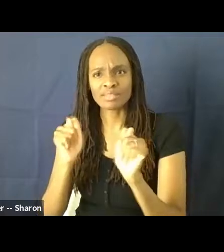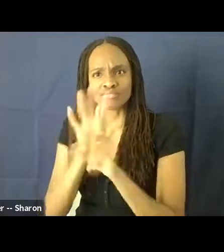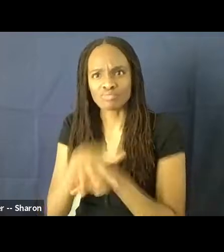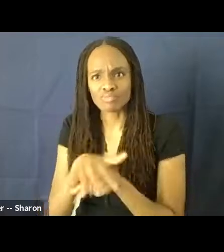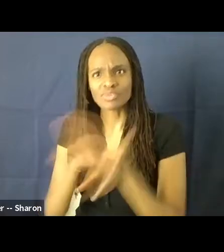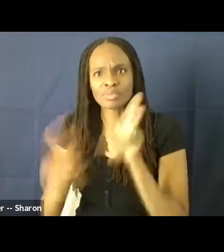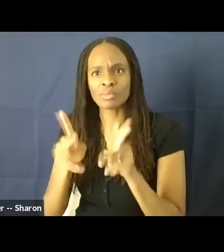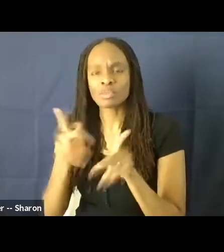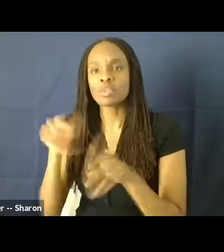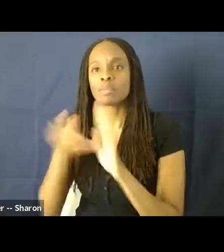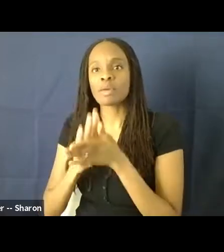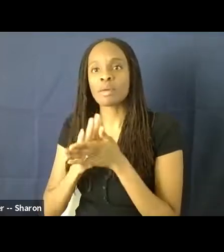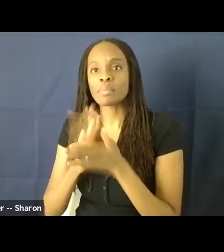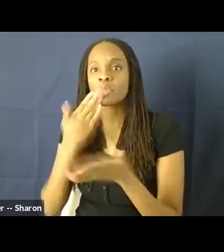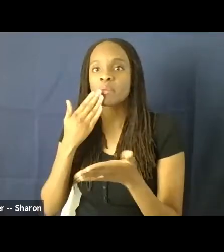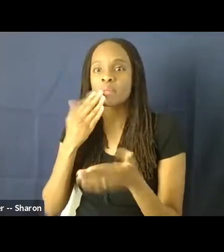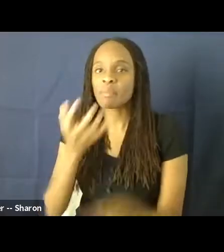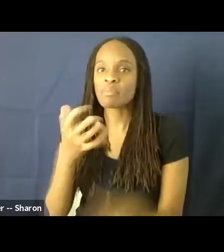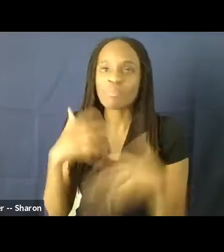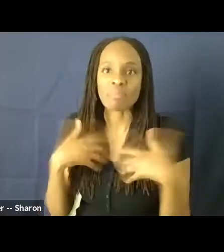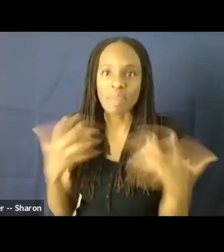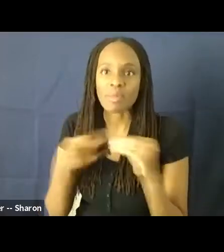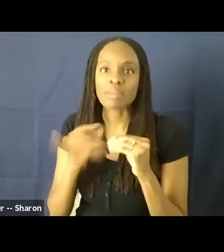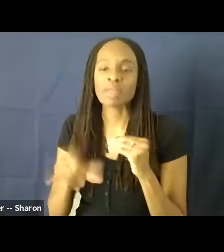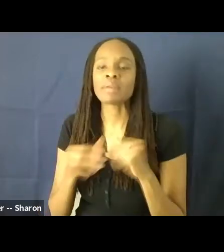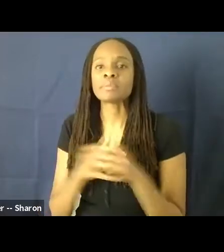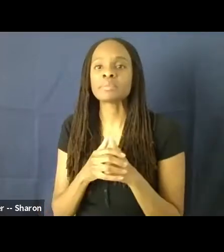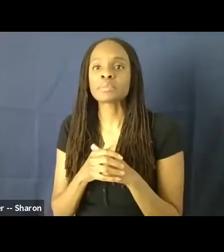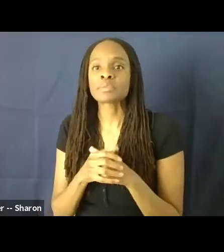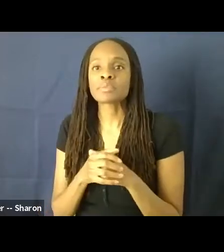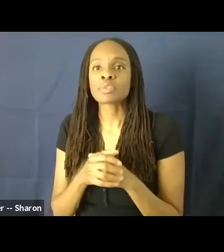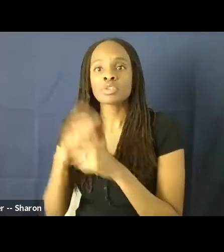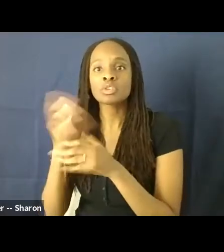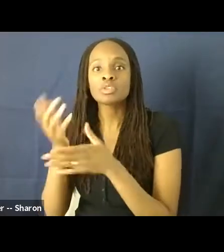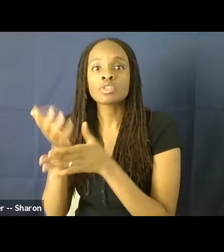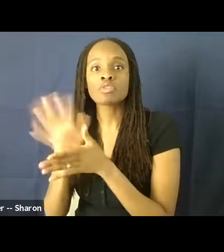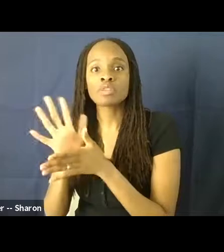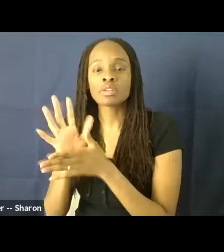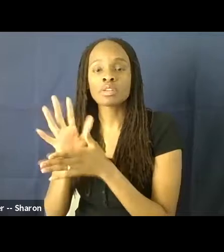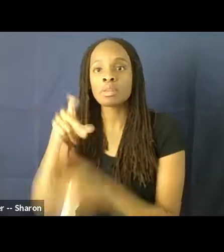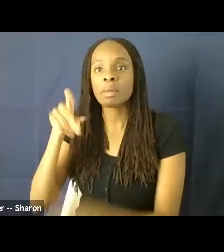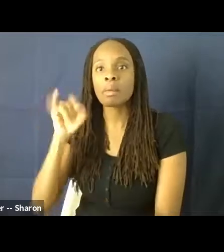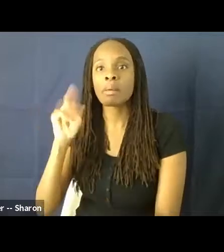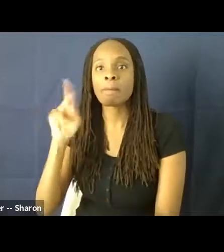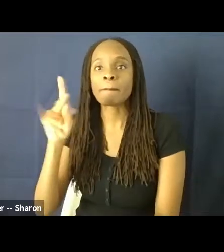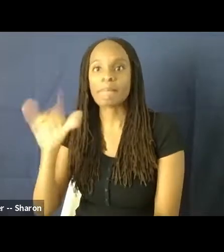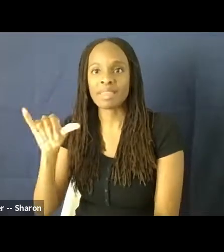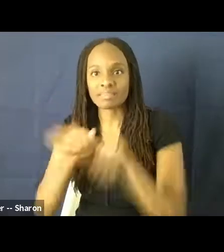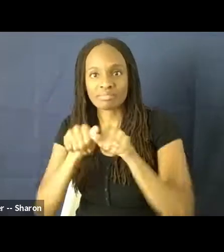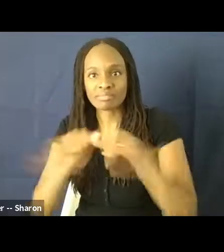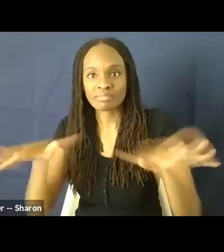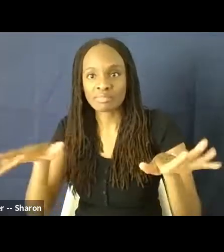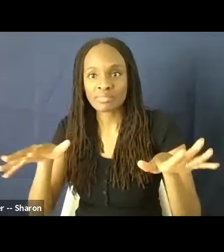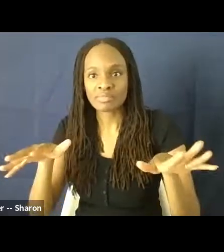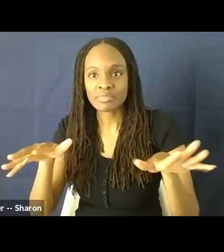they're getting mad about it and it's no longer received passively. And so the film Pinky comes out and the state of the city of Gelling in